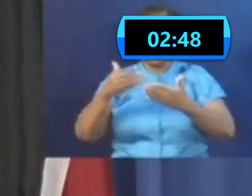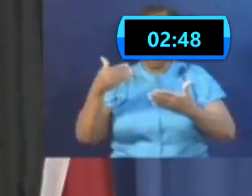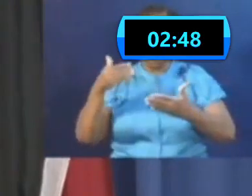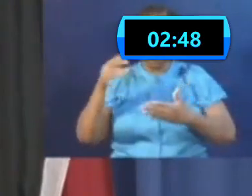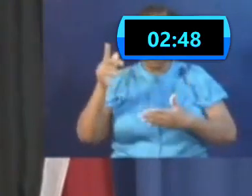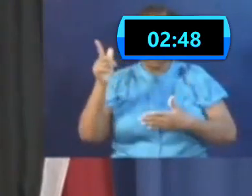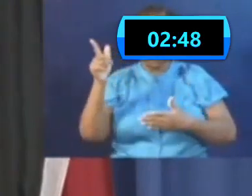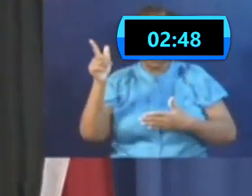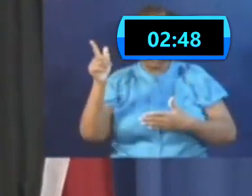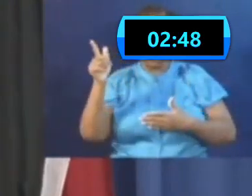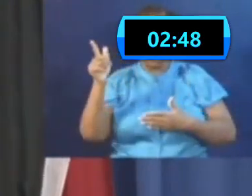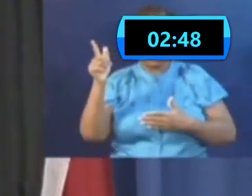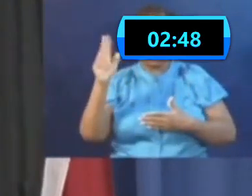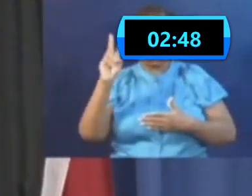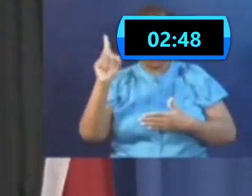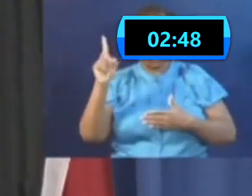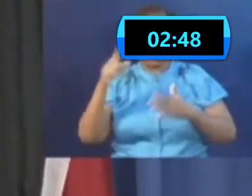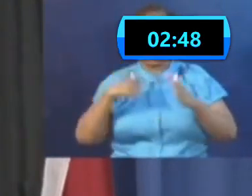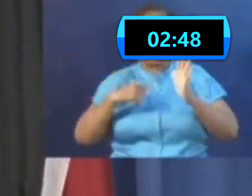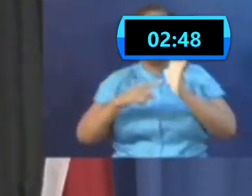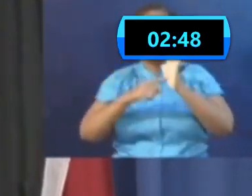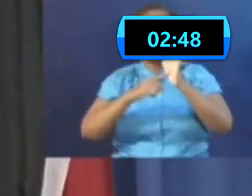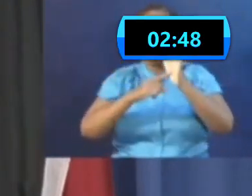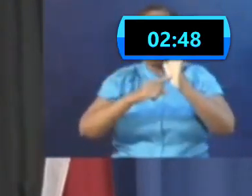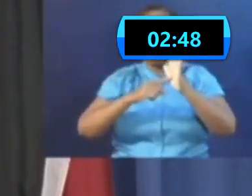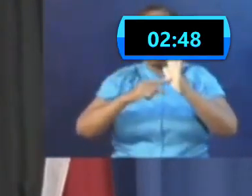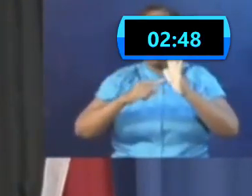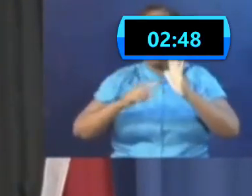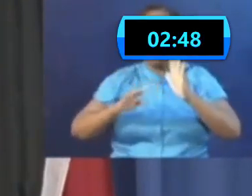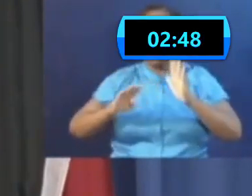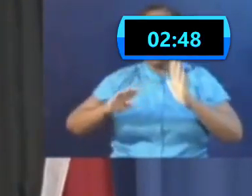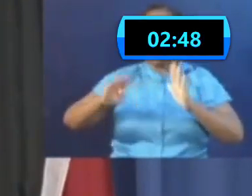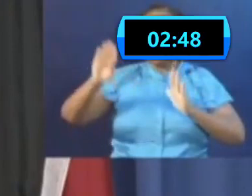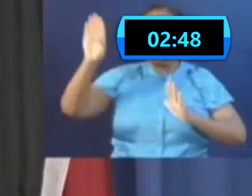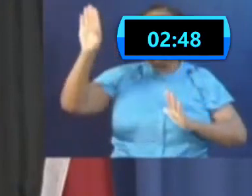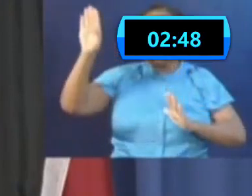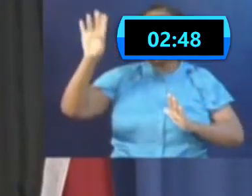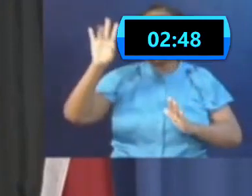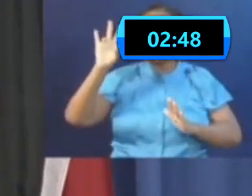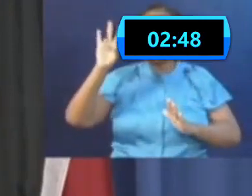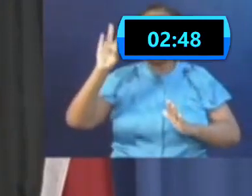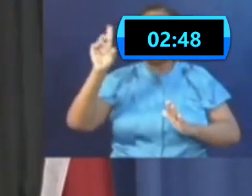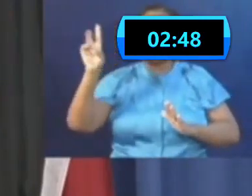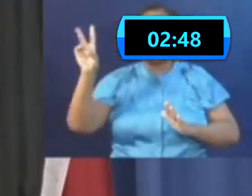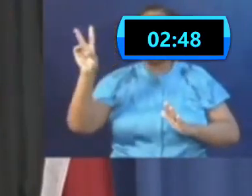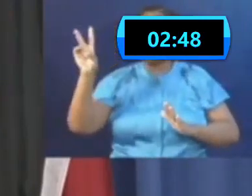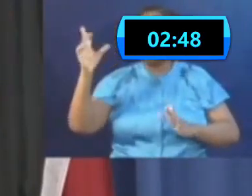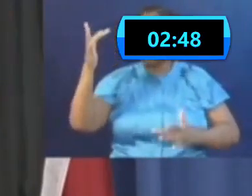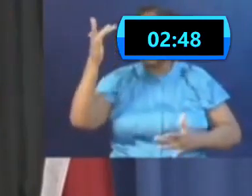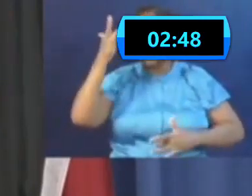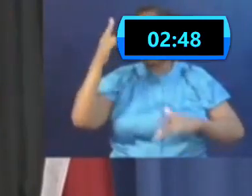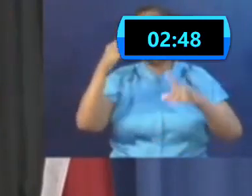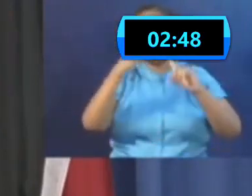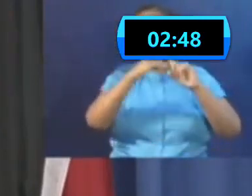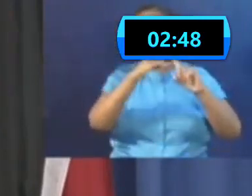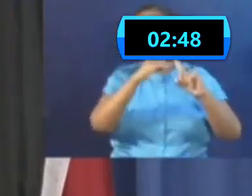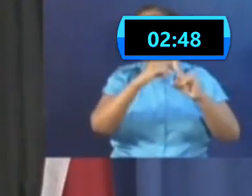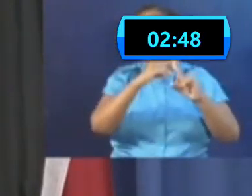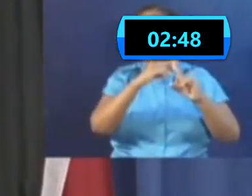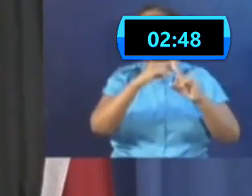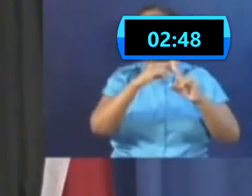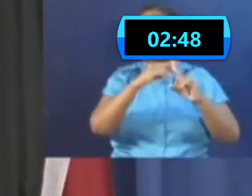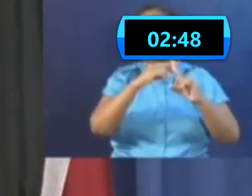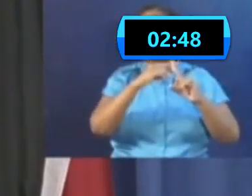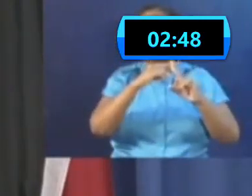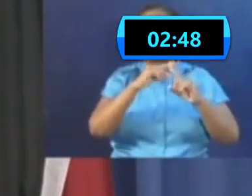shown the highest level to be 72 for any one given day based on the date of sampling. And that occurred on around the 16th or 17th of